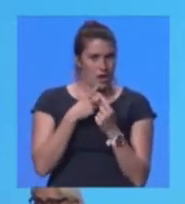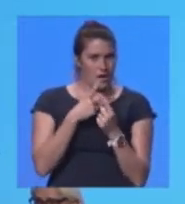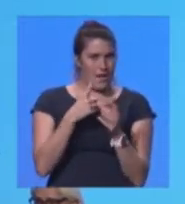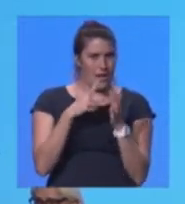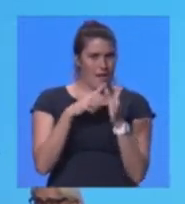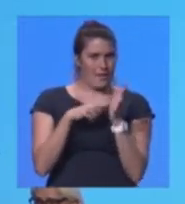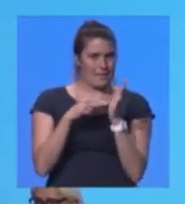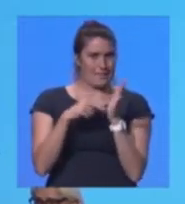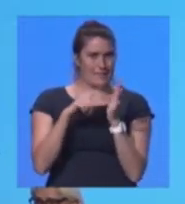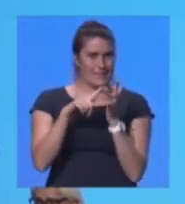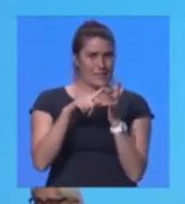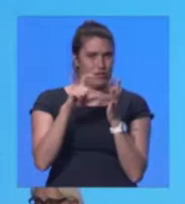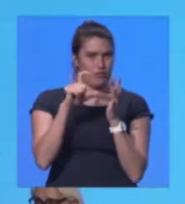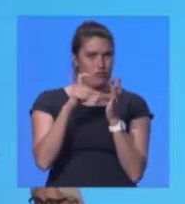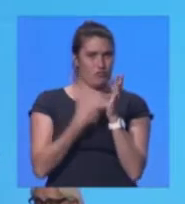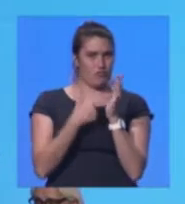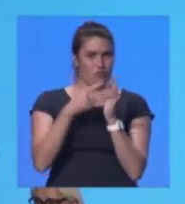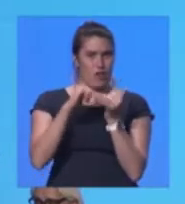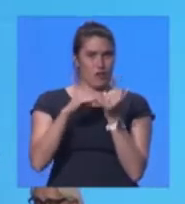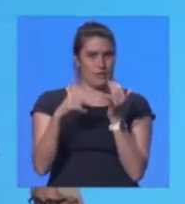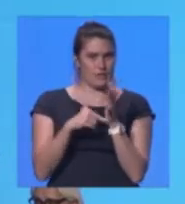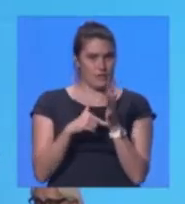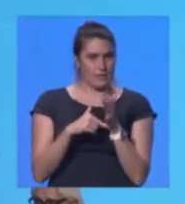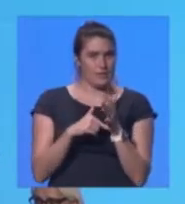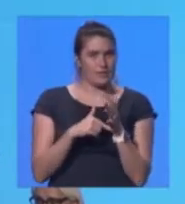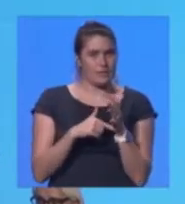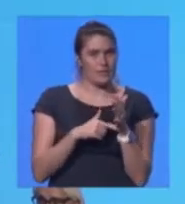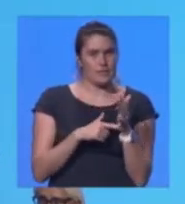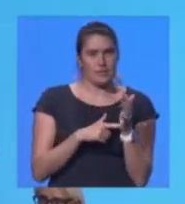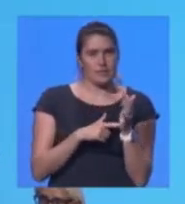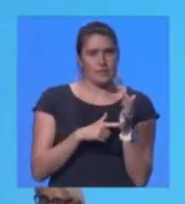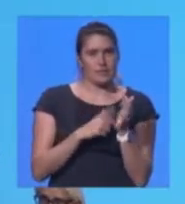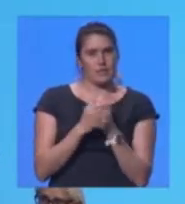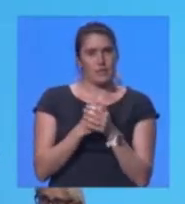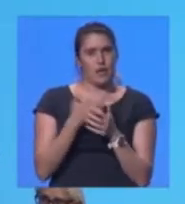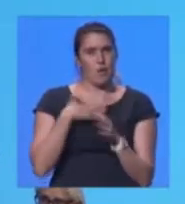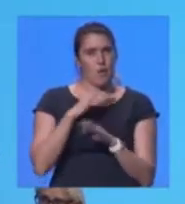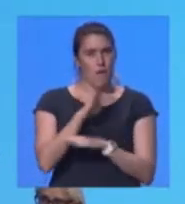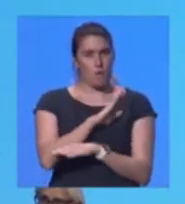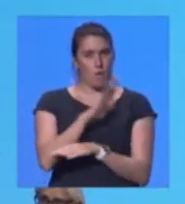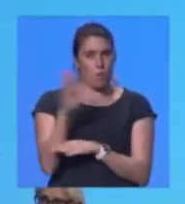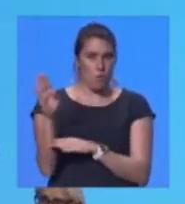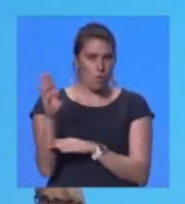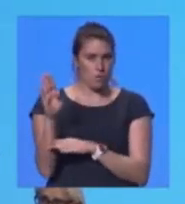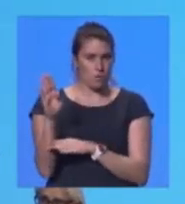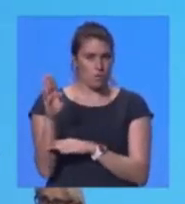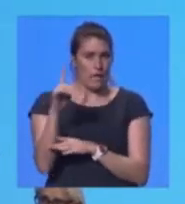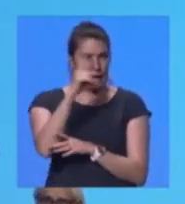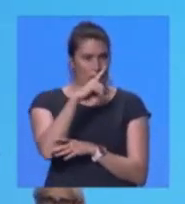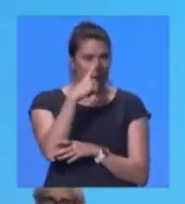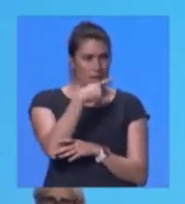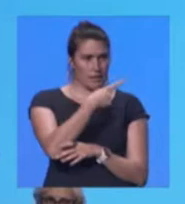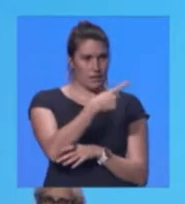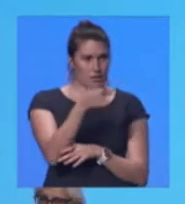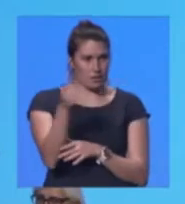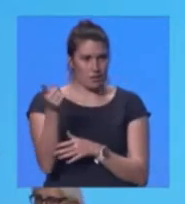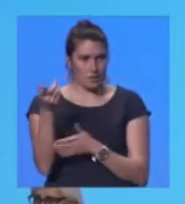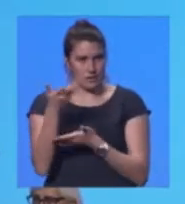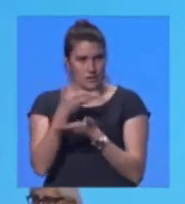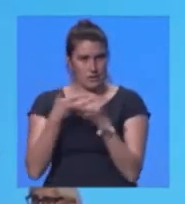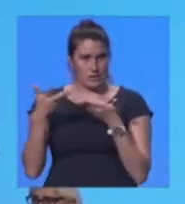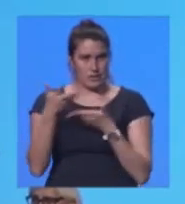Antichrist. But before I do that, I'd like the board and the people discussing